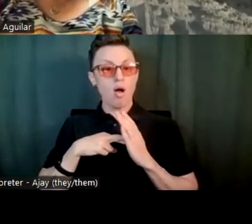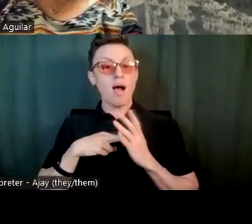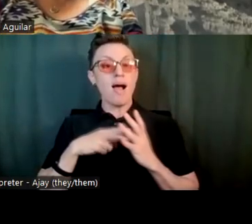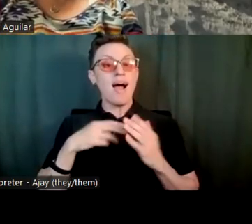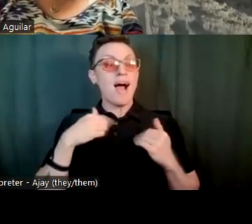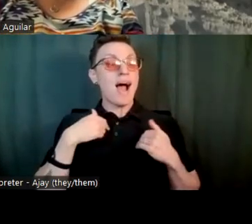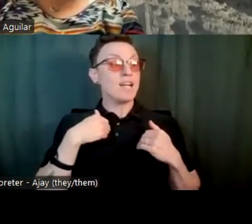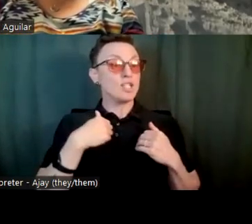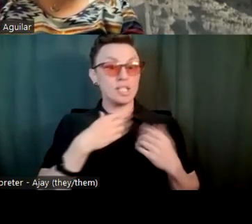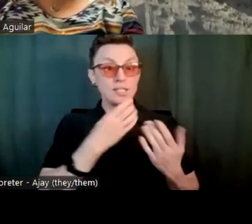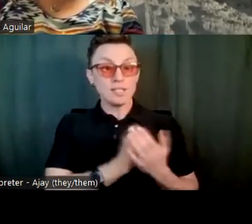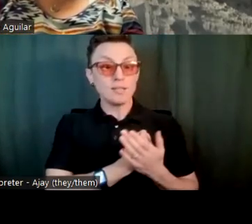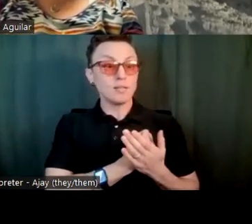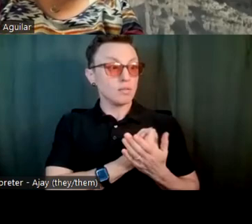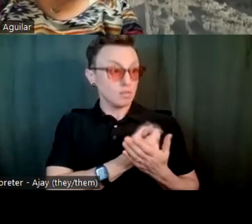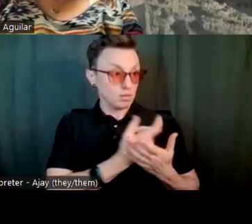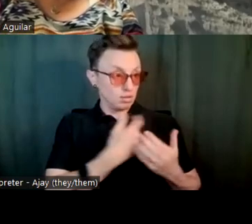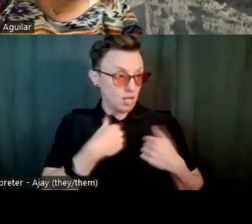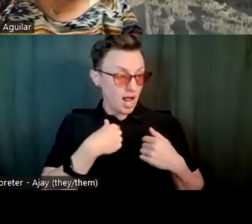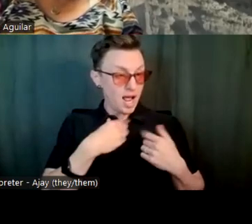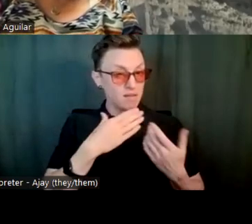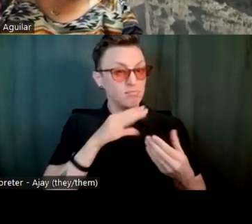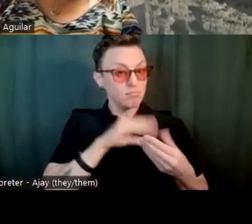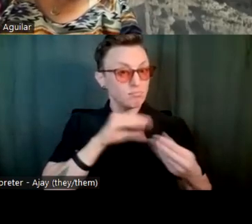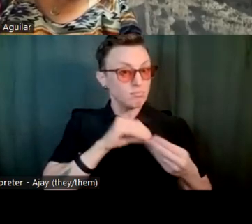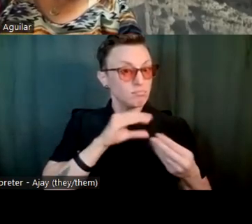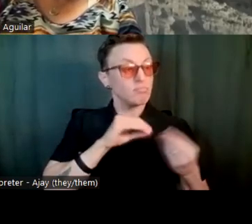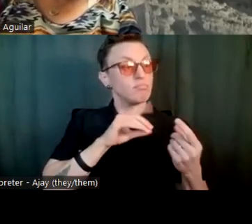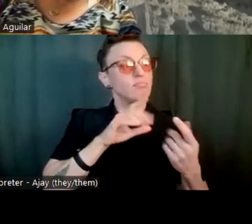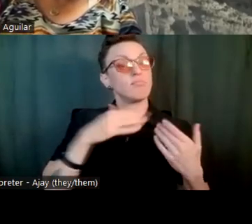now until he can verbally voice them for himself.